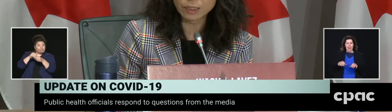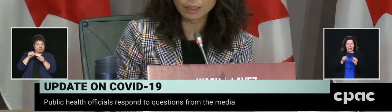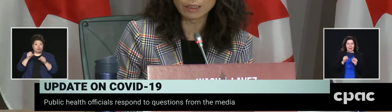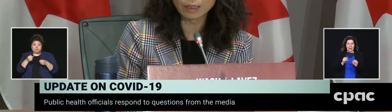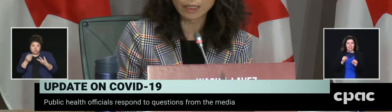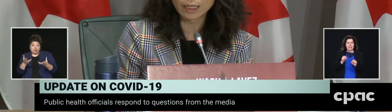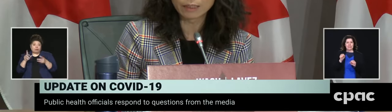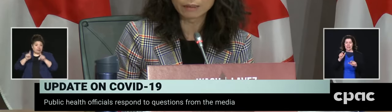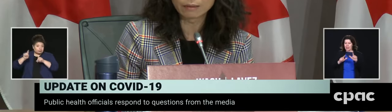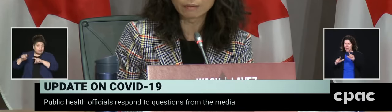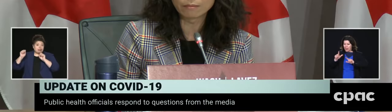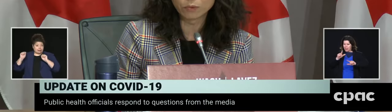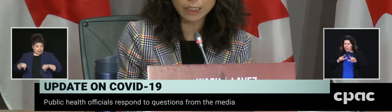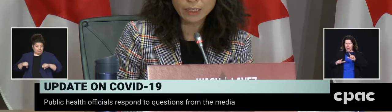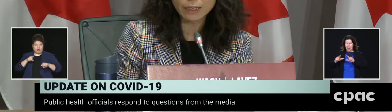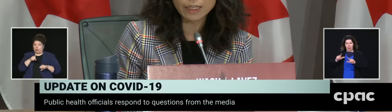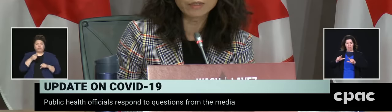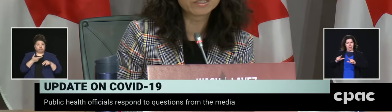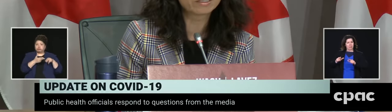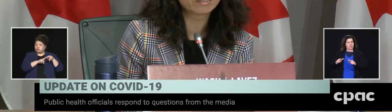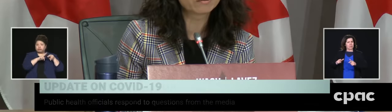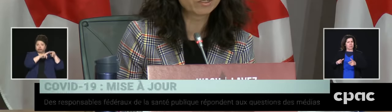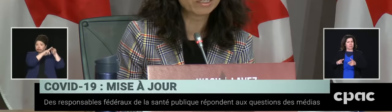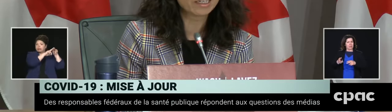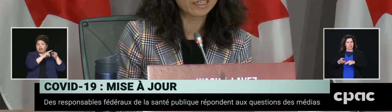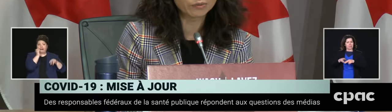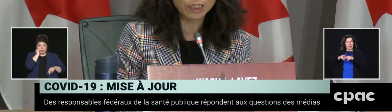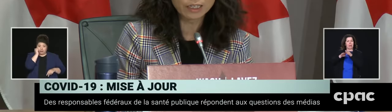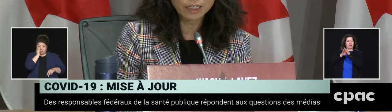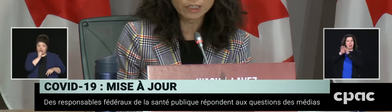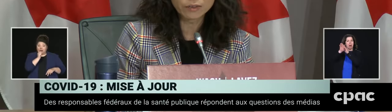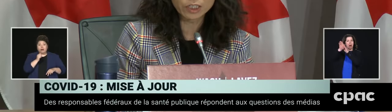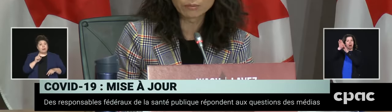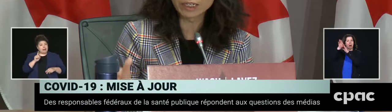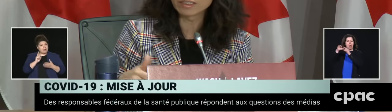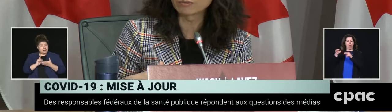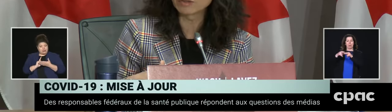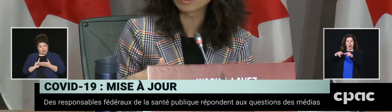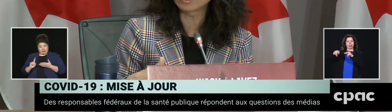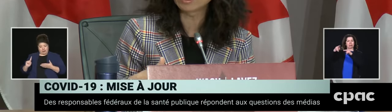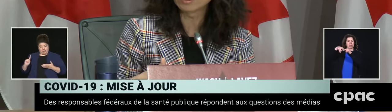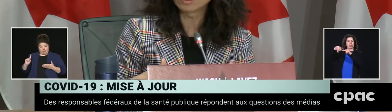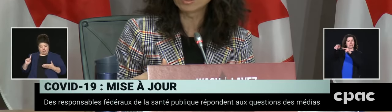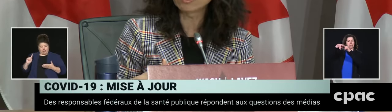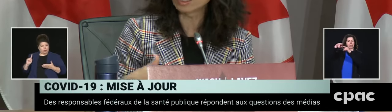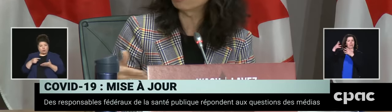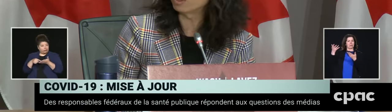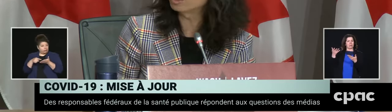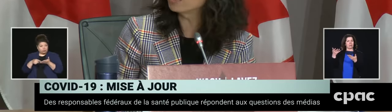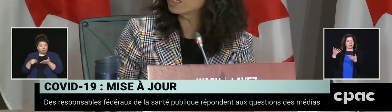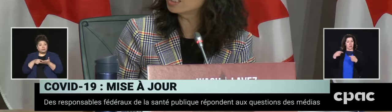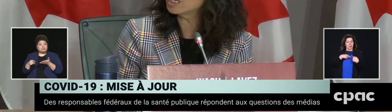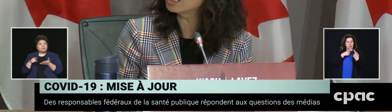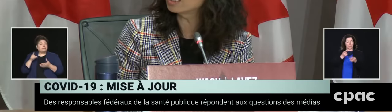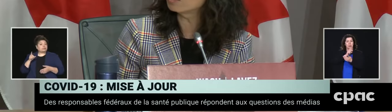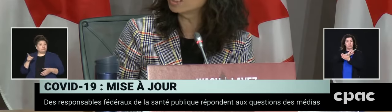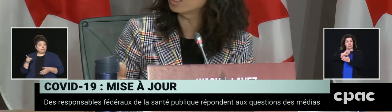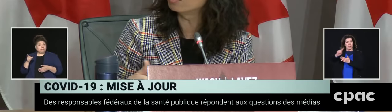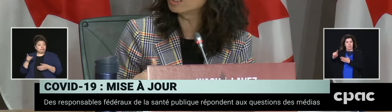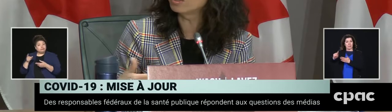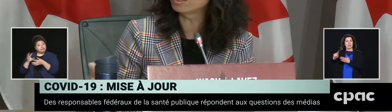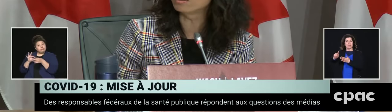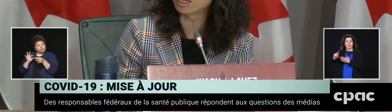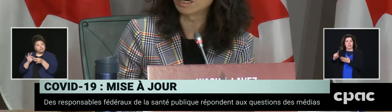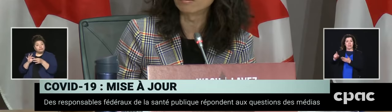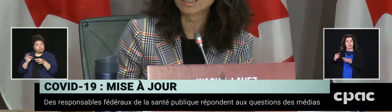even in the last week, I think it was within the last week, you've heard about some of the newer point-of-care tests that